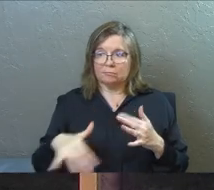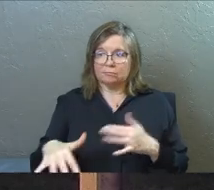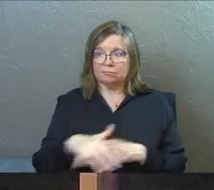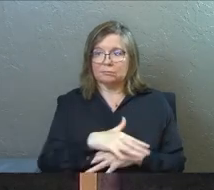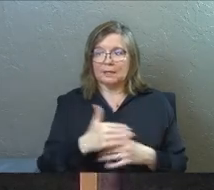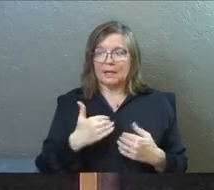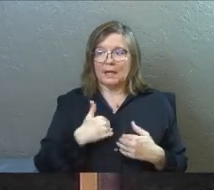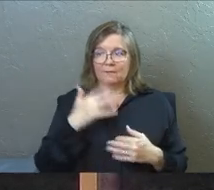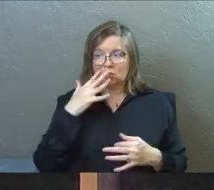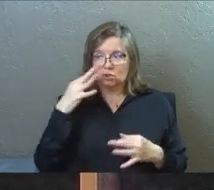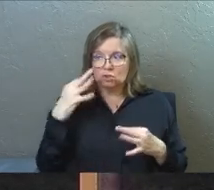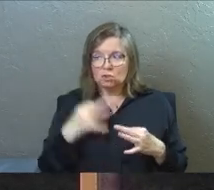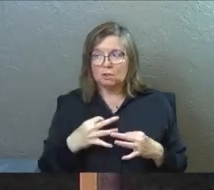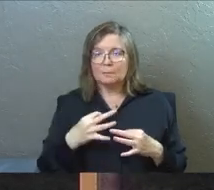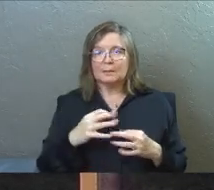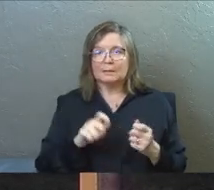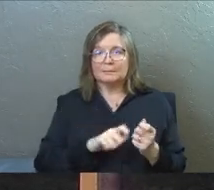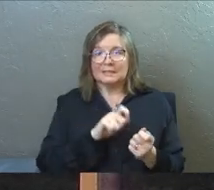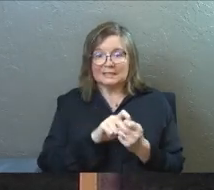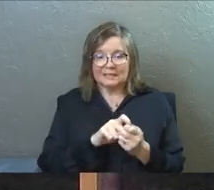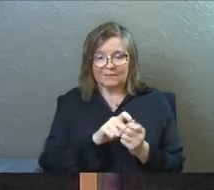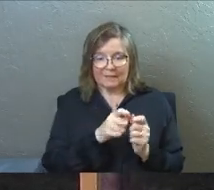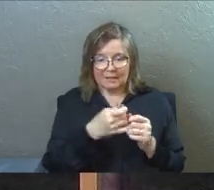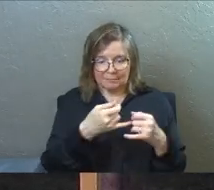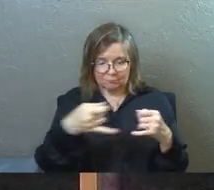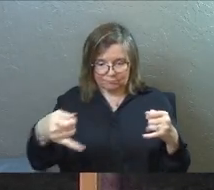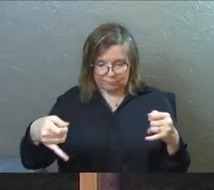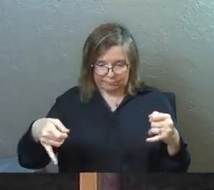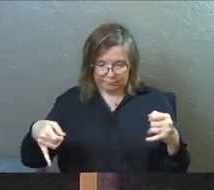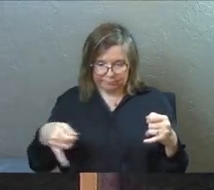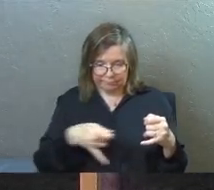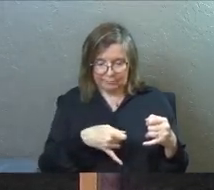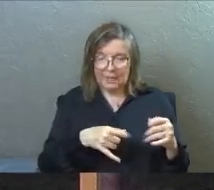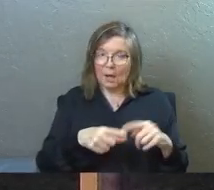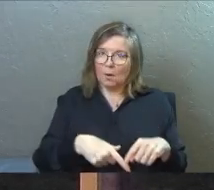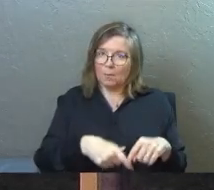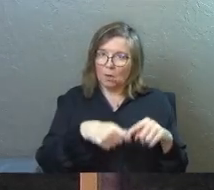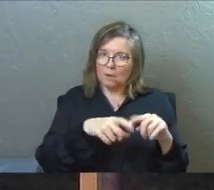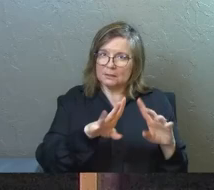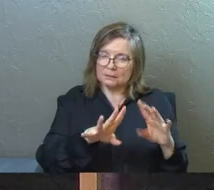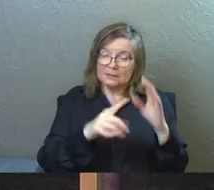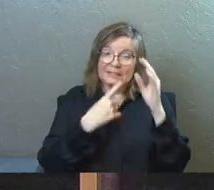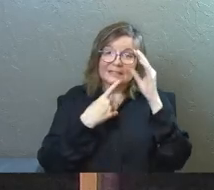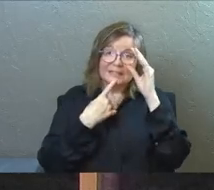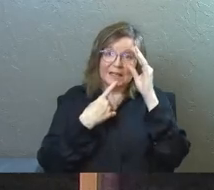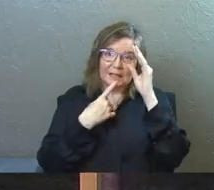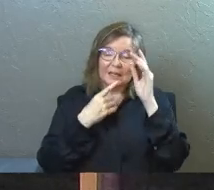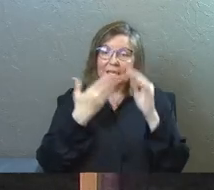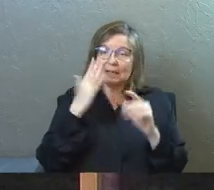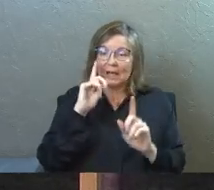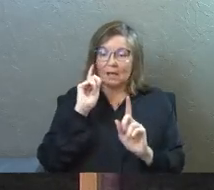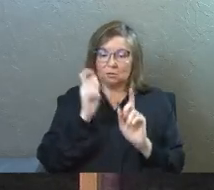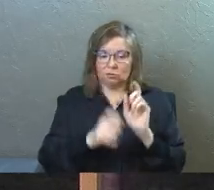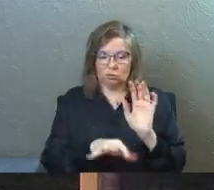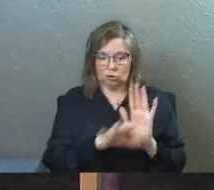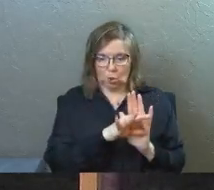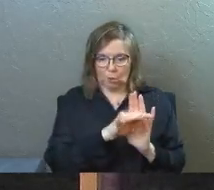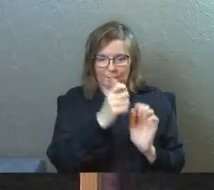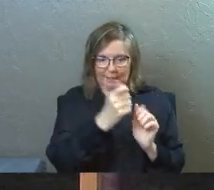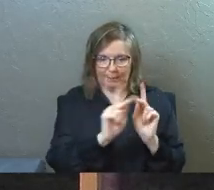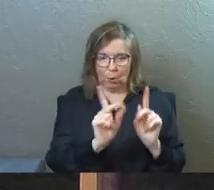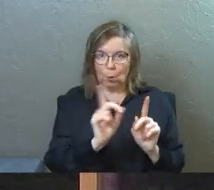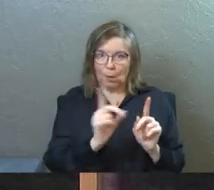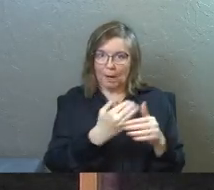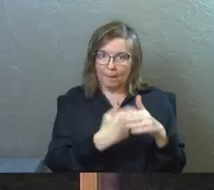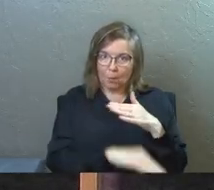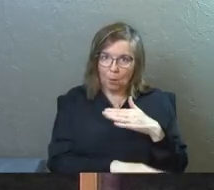of the earth, having determined allotted periods and the boundaries of their dwelling place. Now pause real quick right there. He's saying God chose for every single human soul